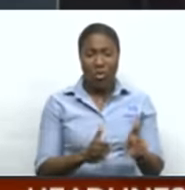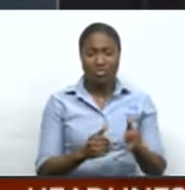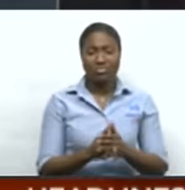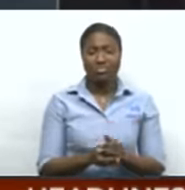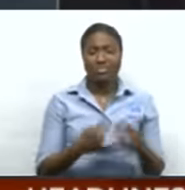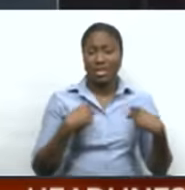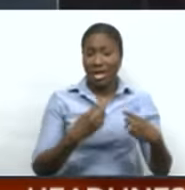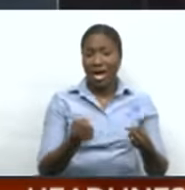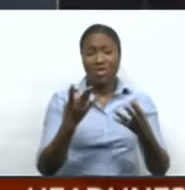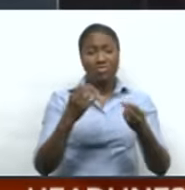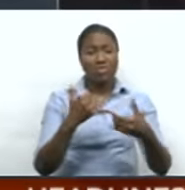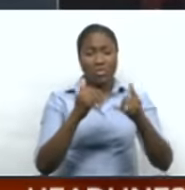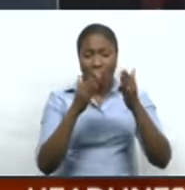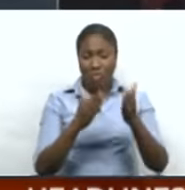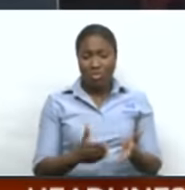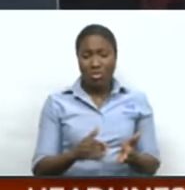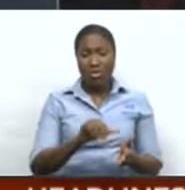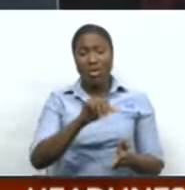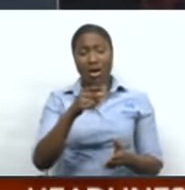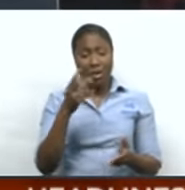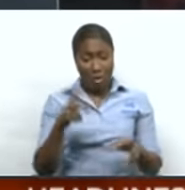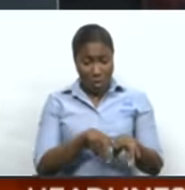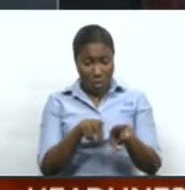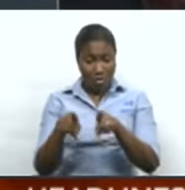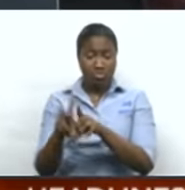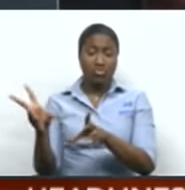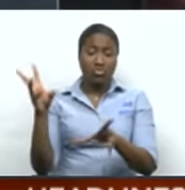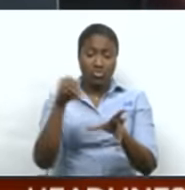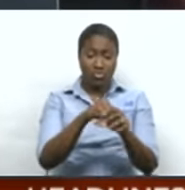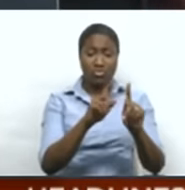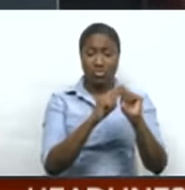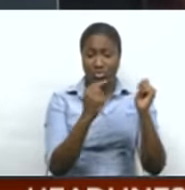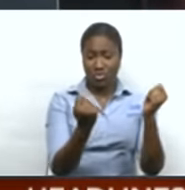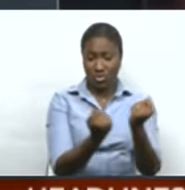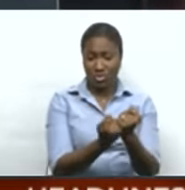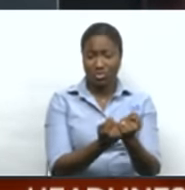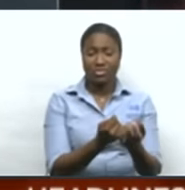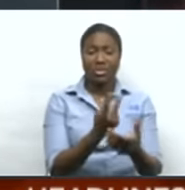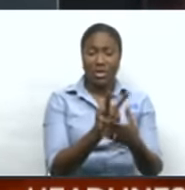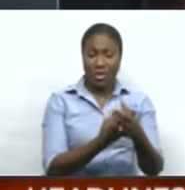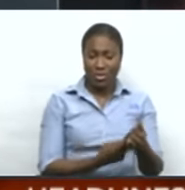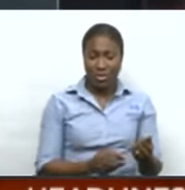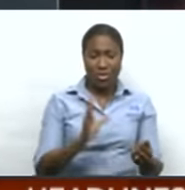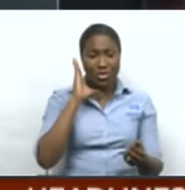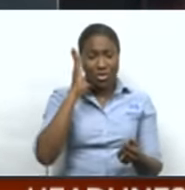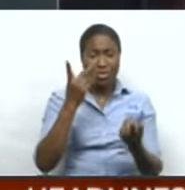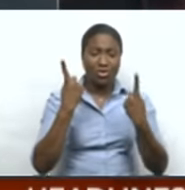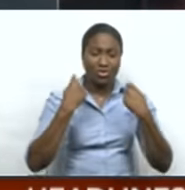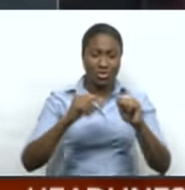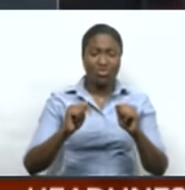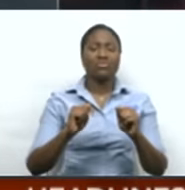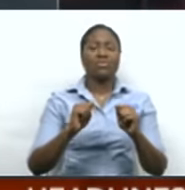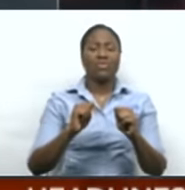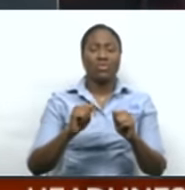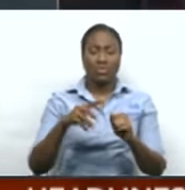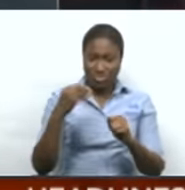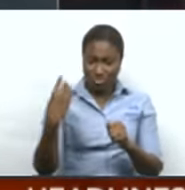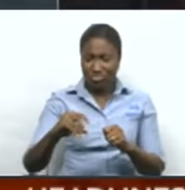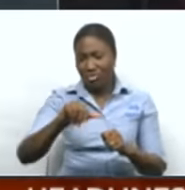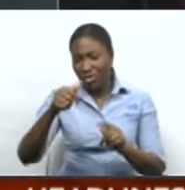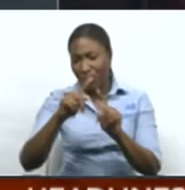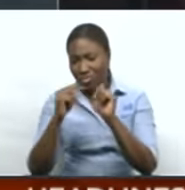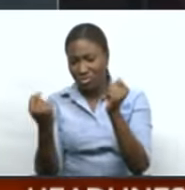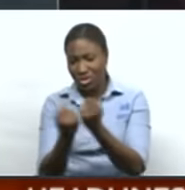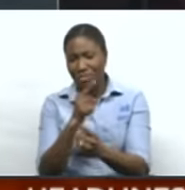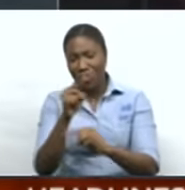player Shachugan Rambaran is also in this squad. They will both be looking forward to upsetting the home crowd and the home team when